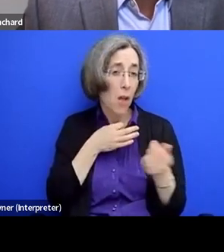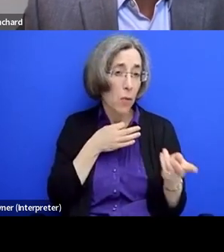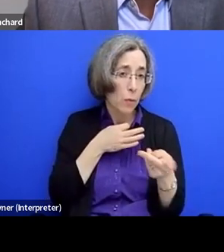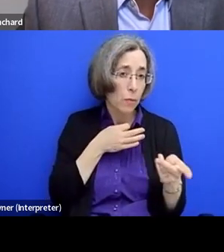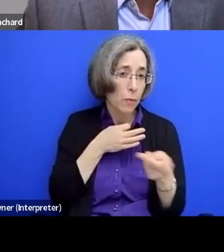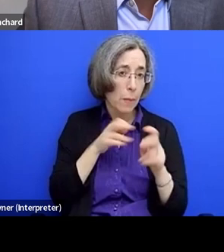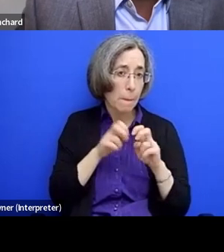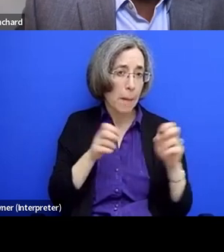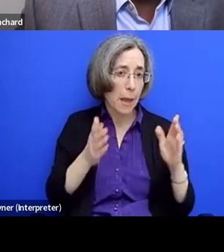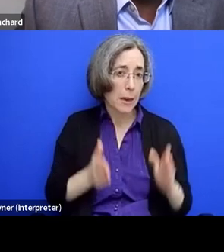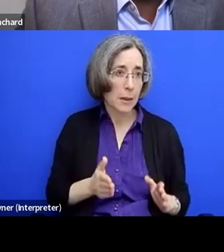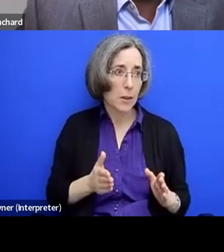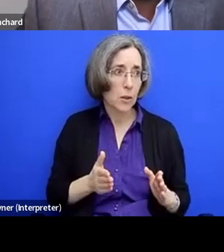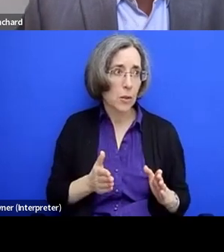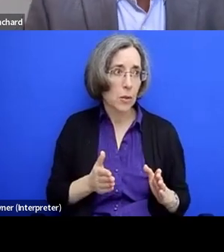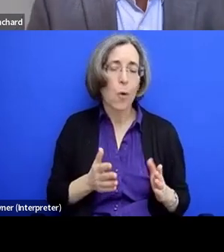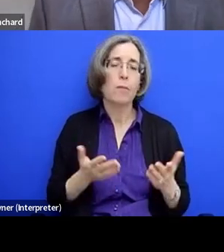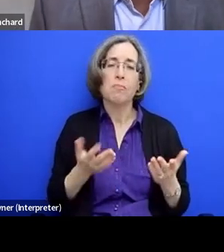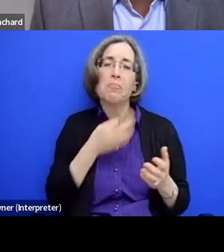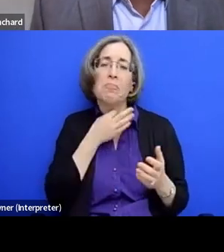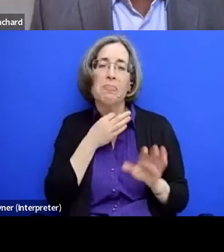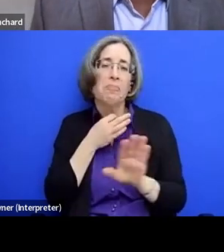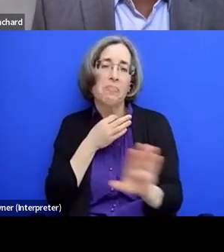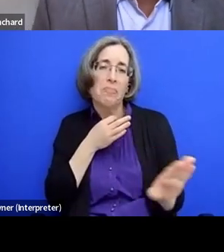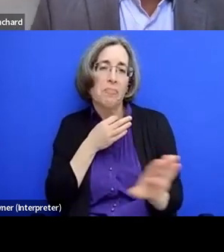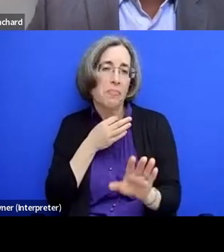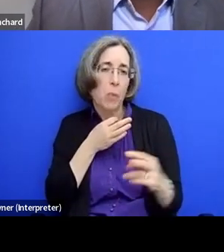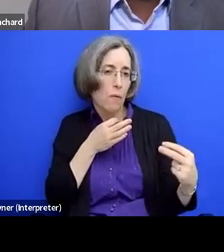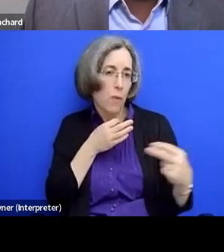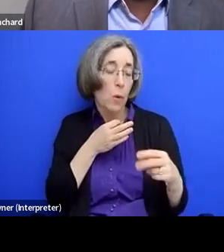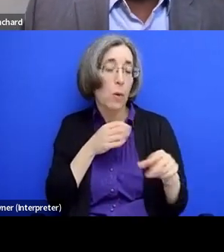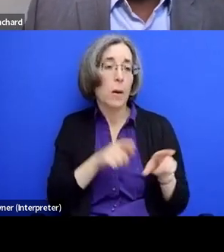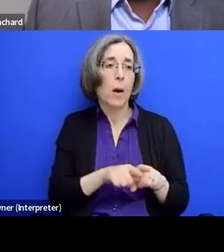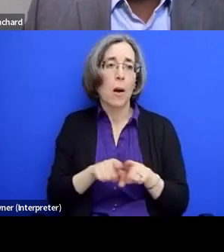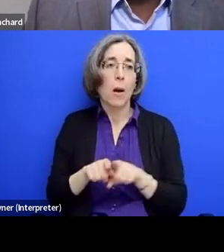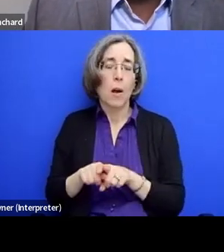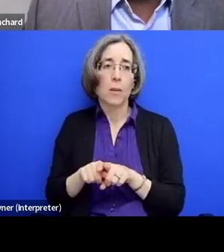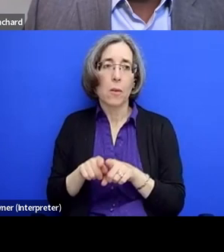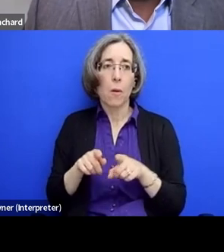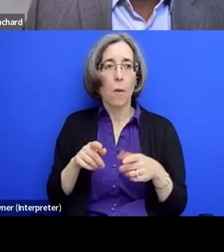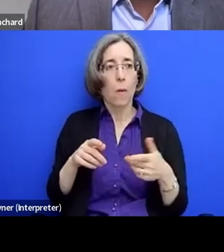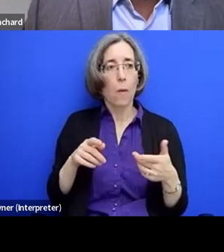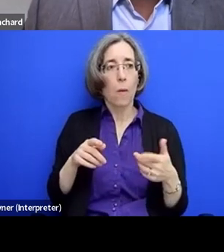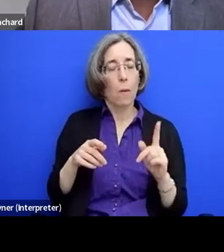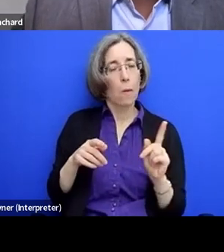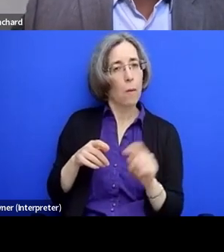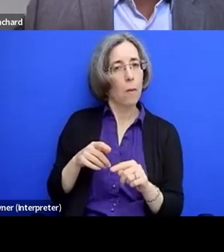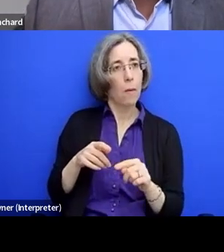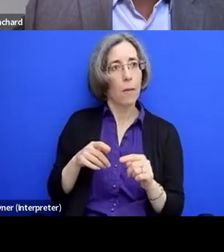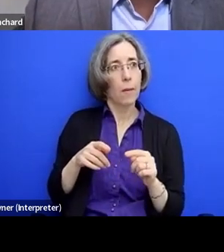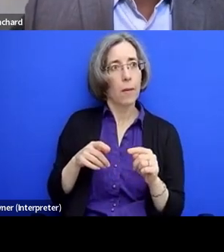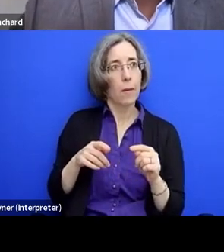or how, how the other, or how our other panelists felt, but also sort of, is that, uh, you know,